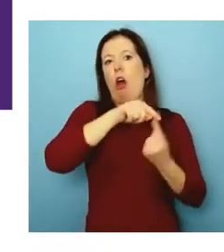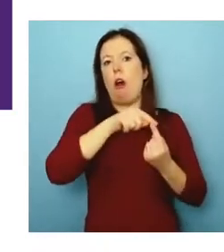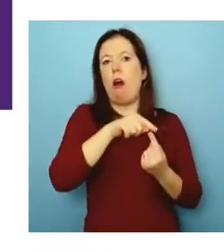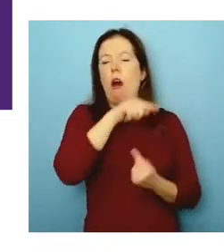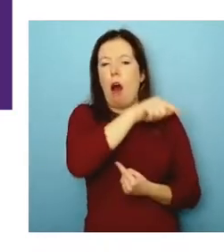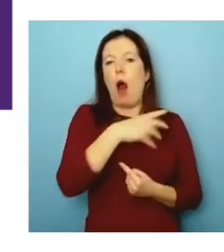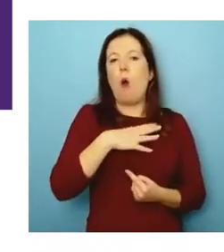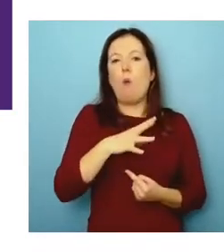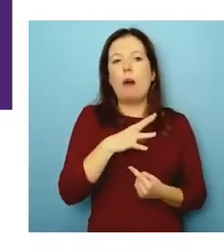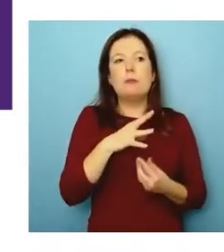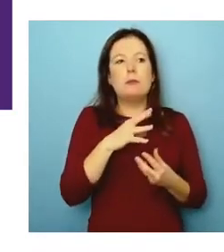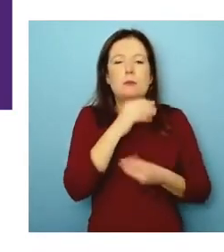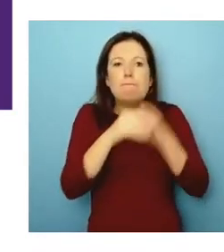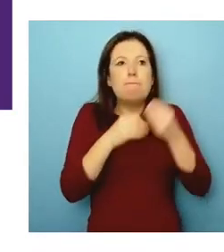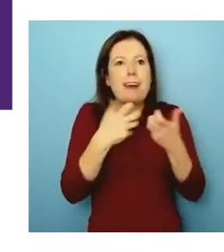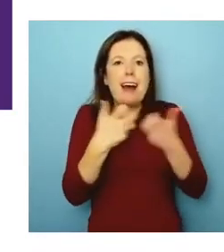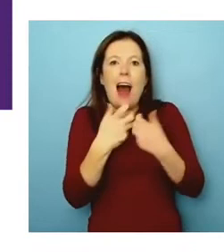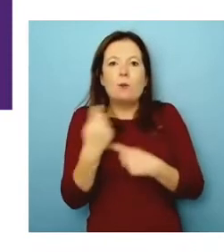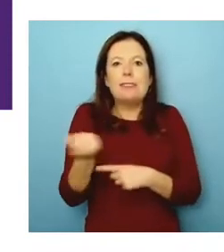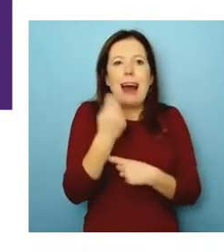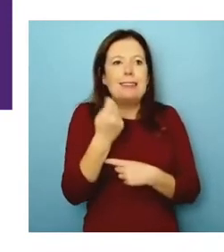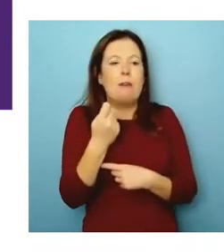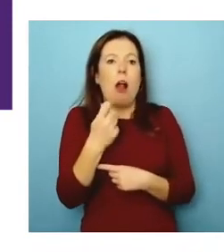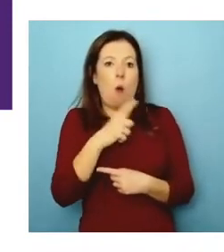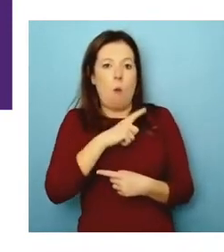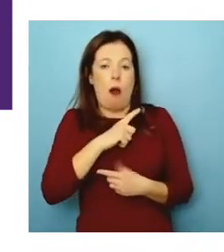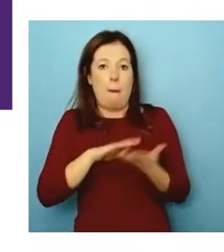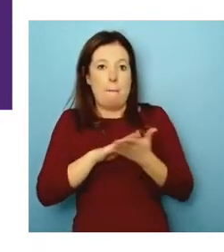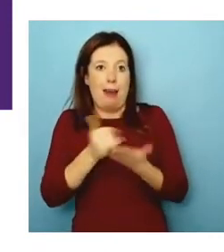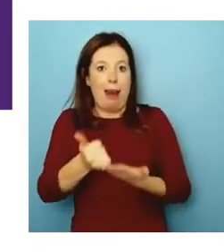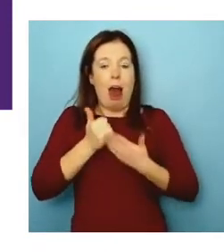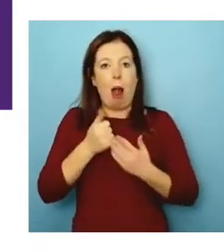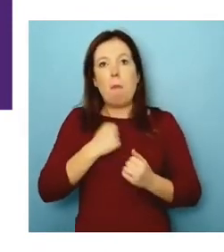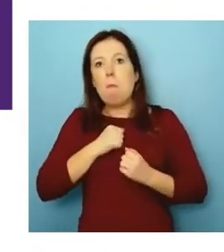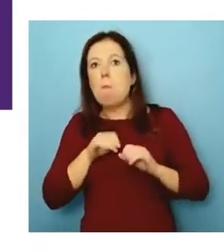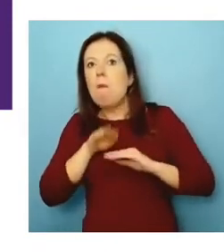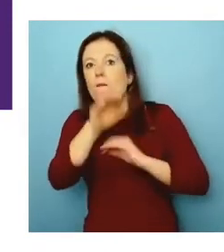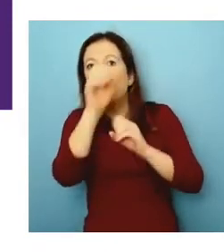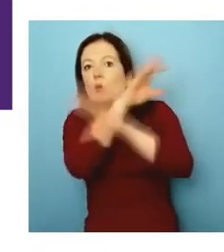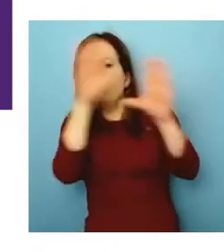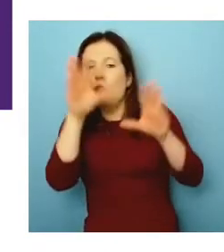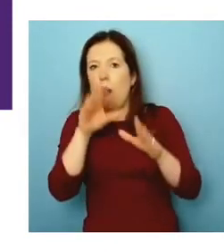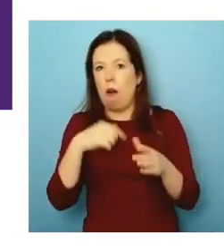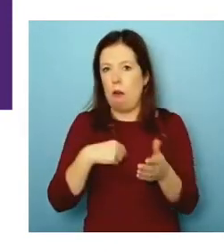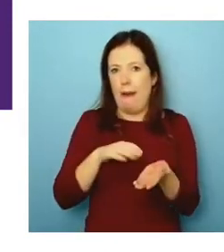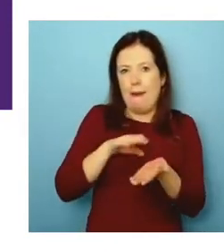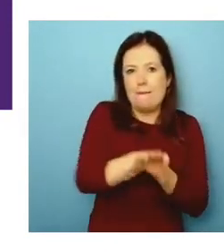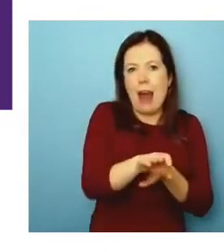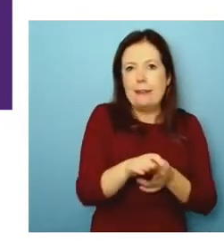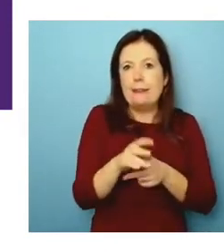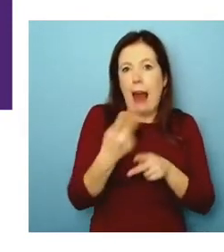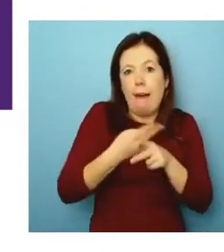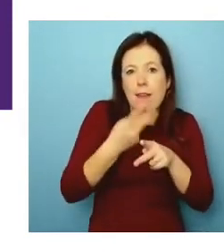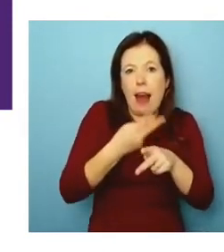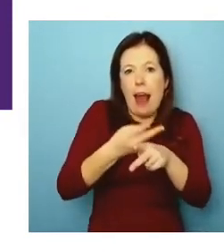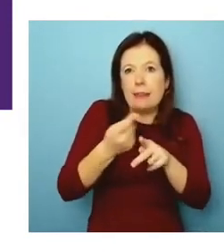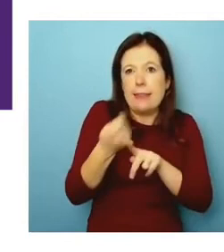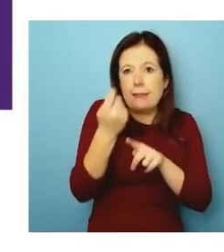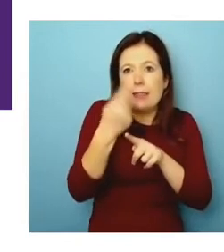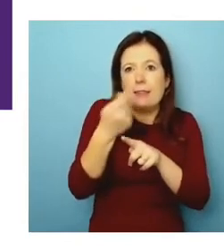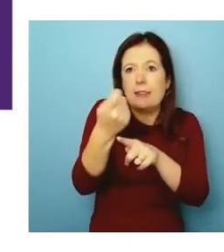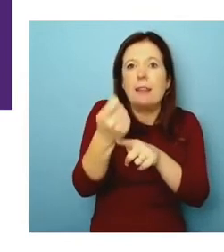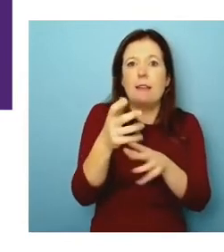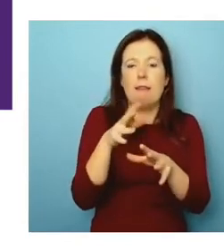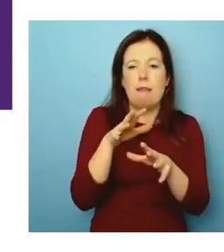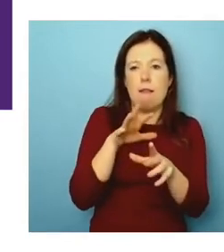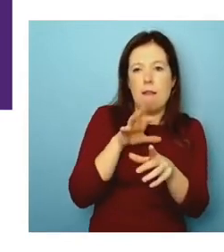and they want to be able to predict the future. Um, because that's what they invest in, right? That your ability to do it again and again and again, and when they start realizing there's a,